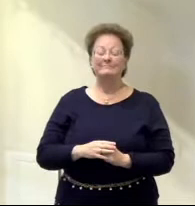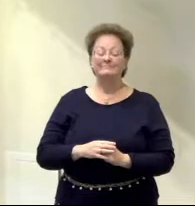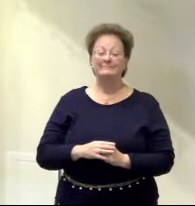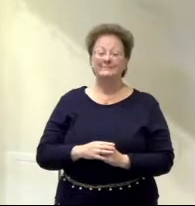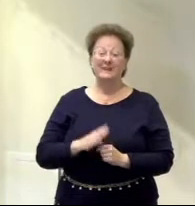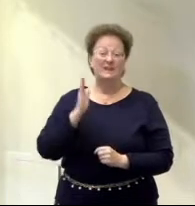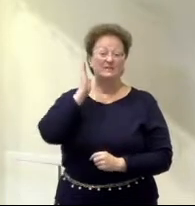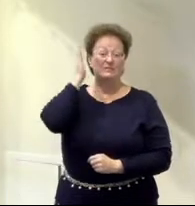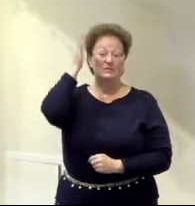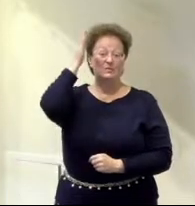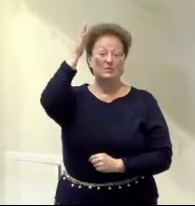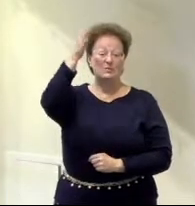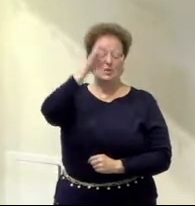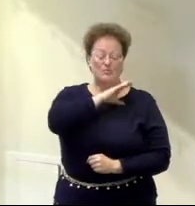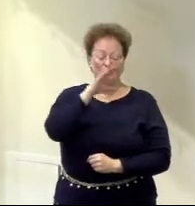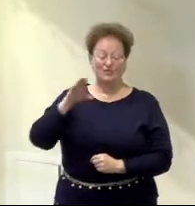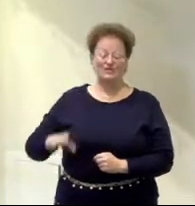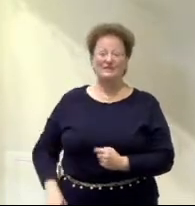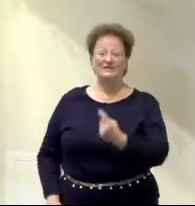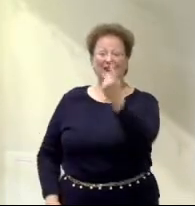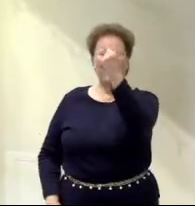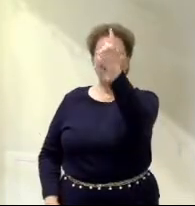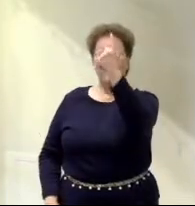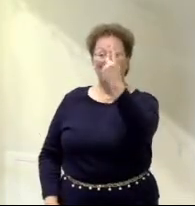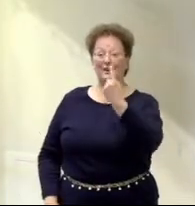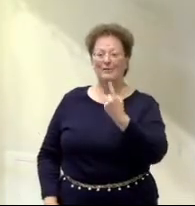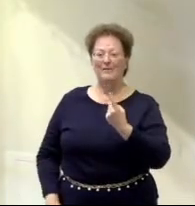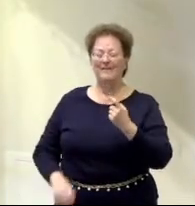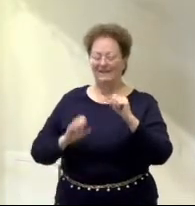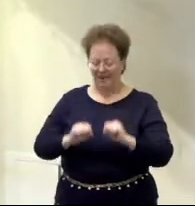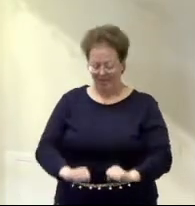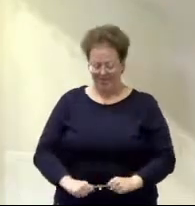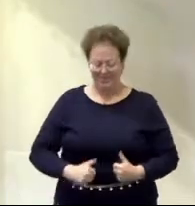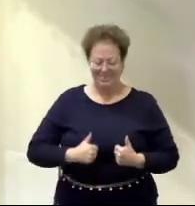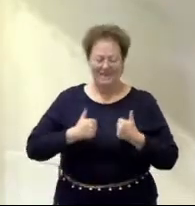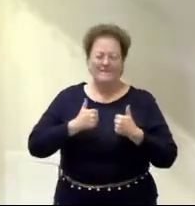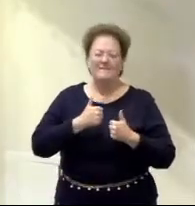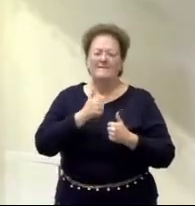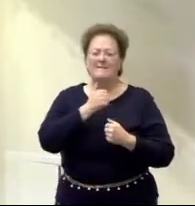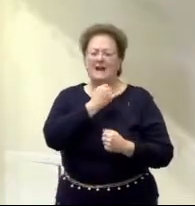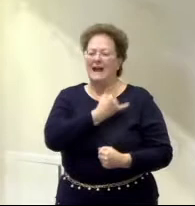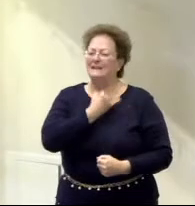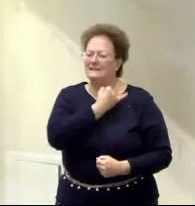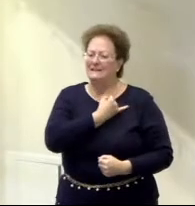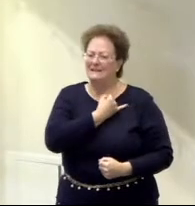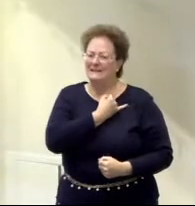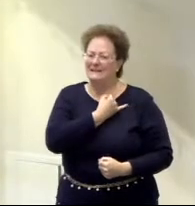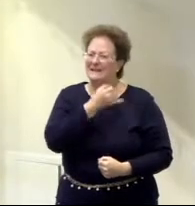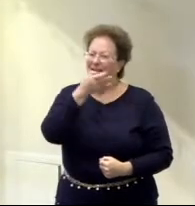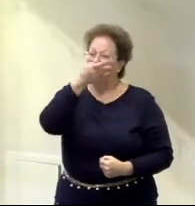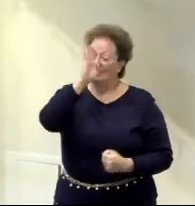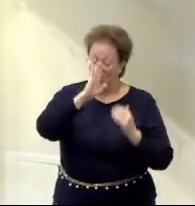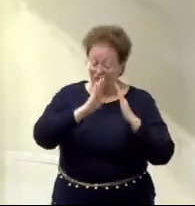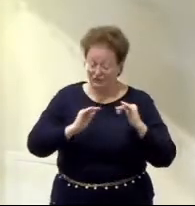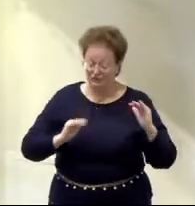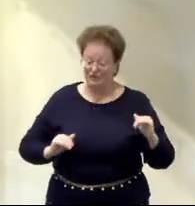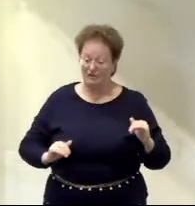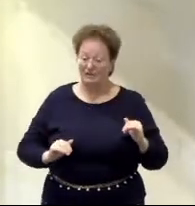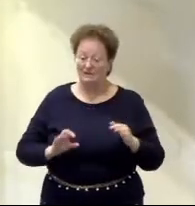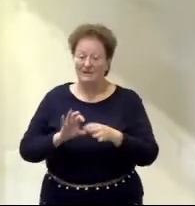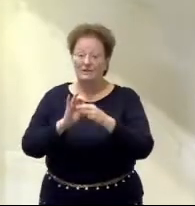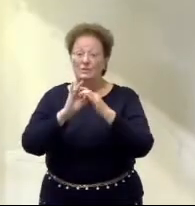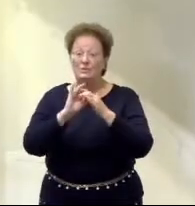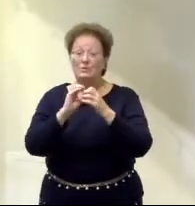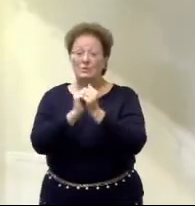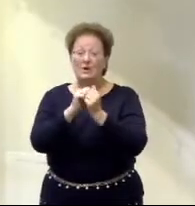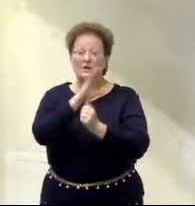to take us to our eternal home, we get to live out this identity every day as God's holy children who are united not only with Christ,